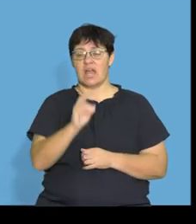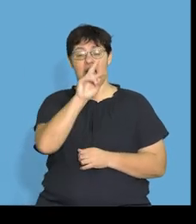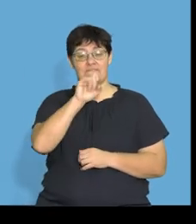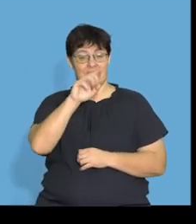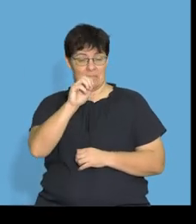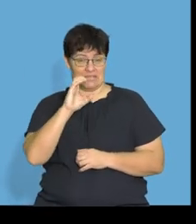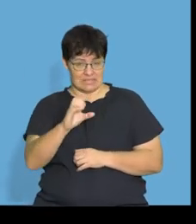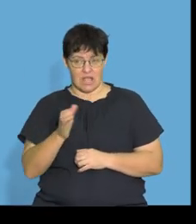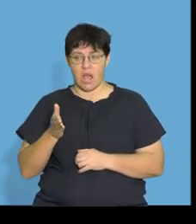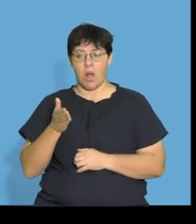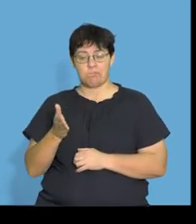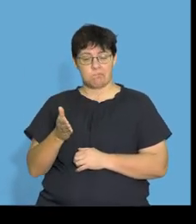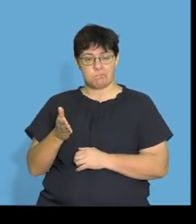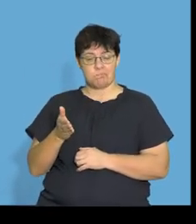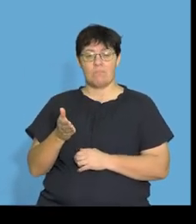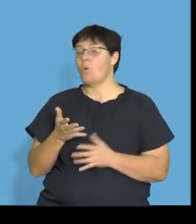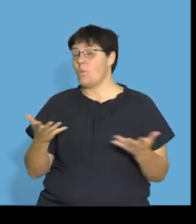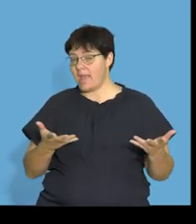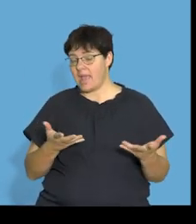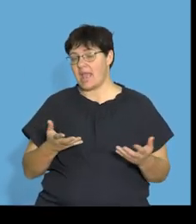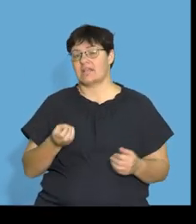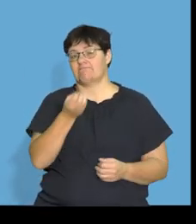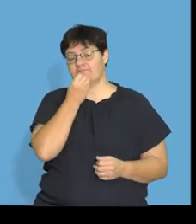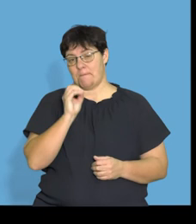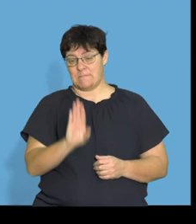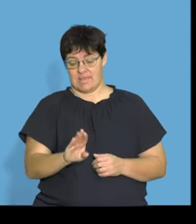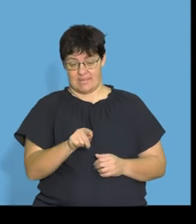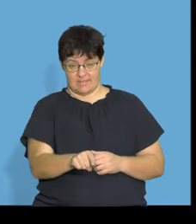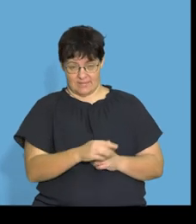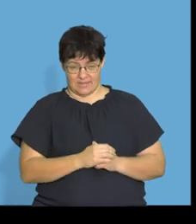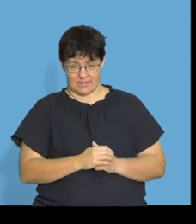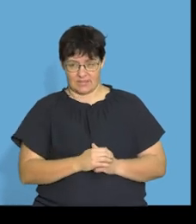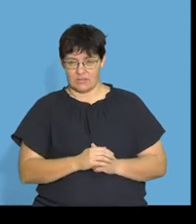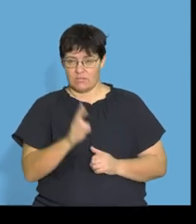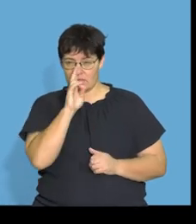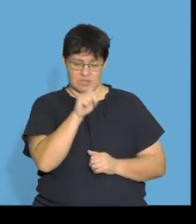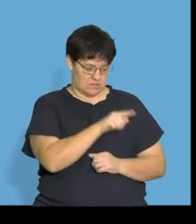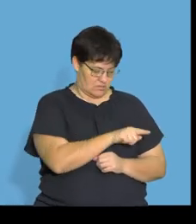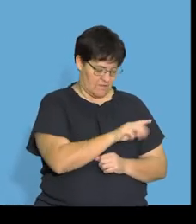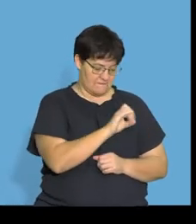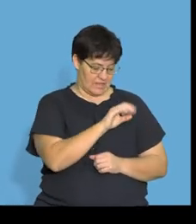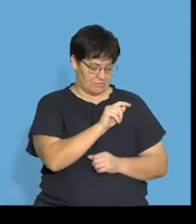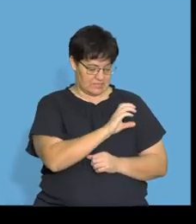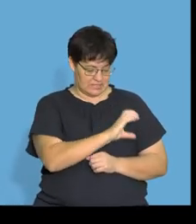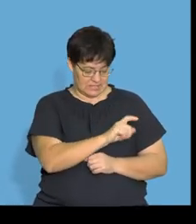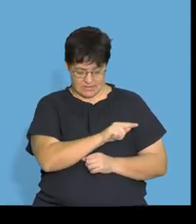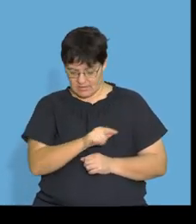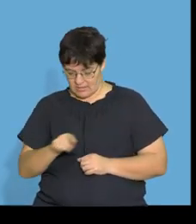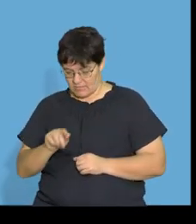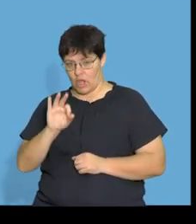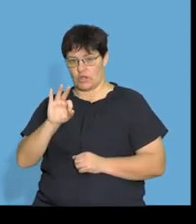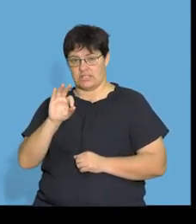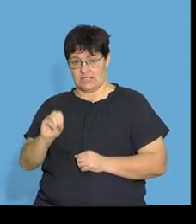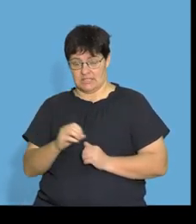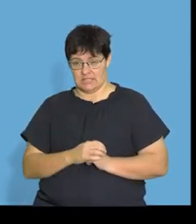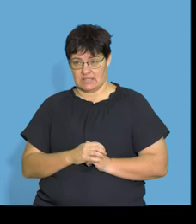C in cereal B. Now, if you have a look, you've got to go to vitamin C, right, and there is 30.